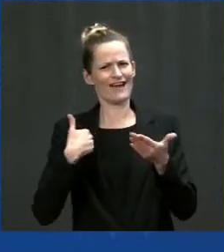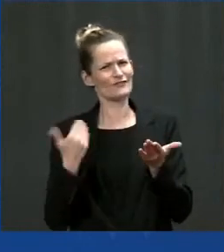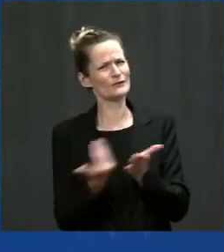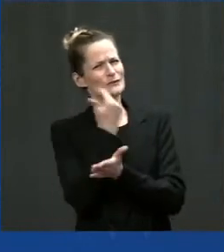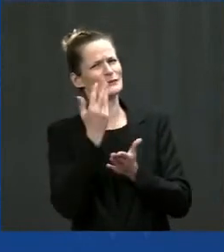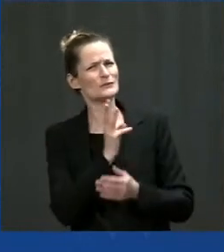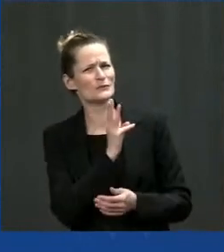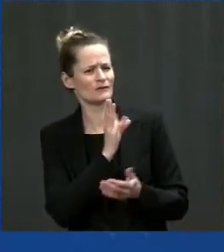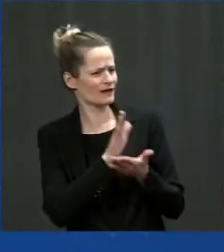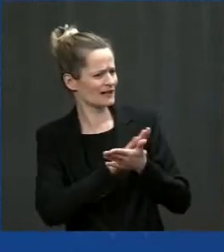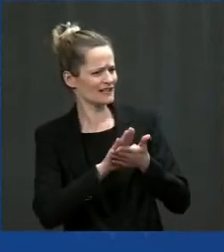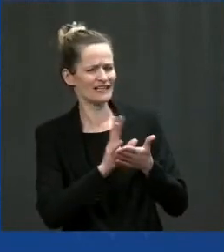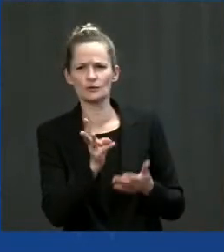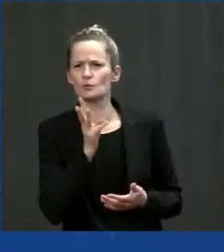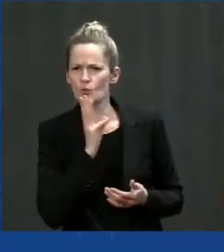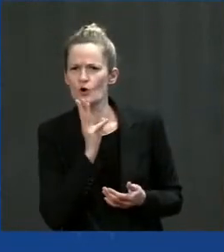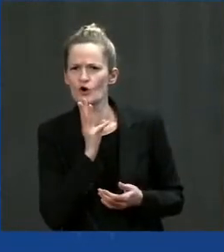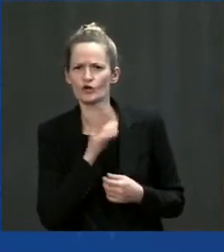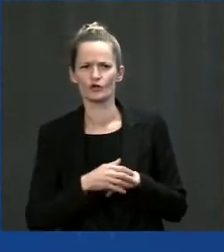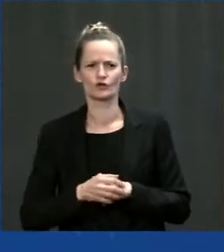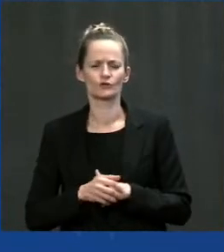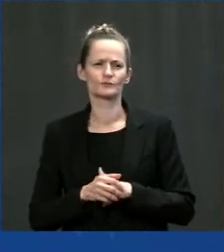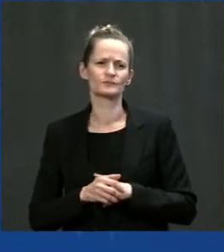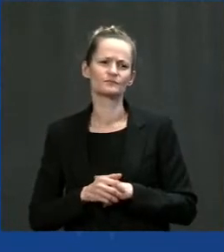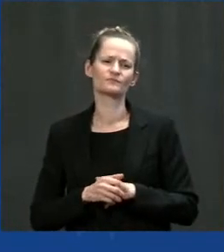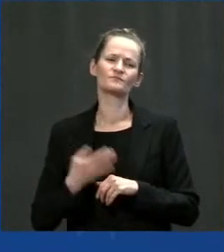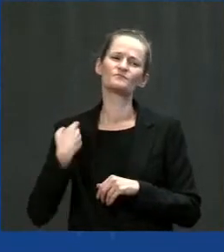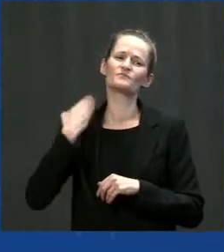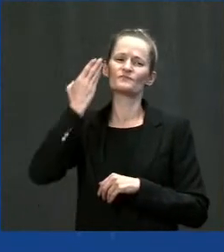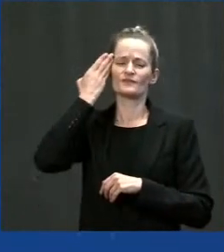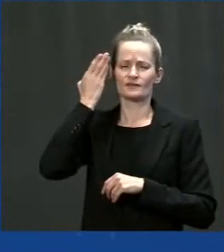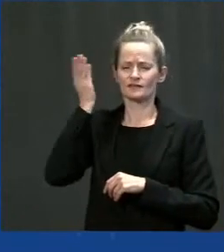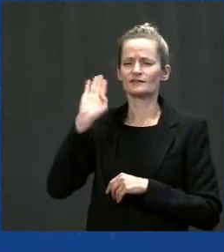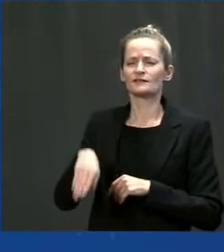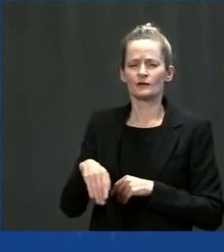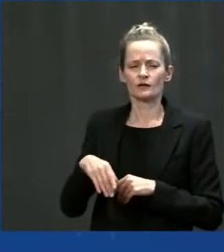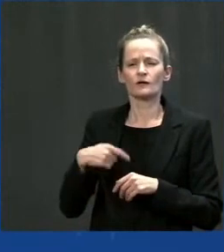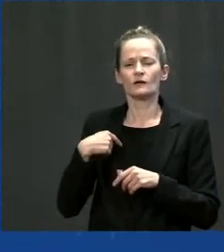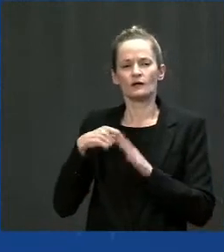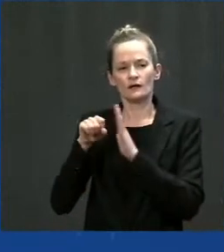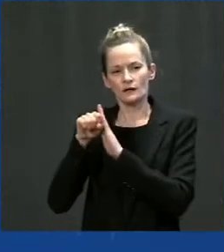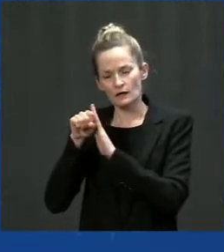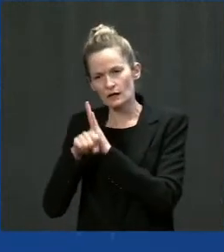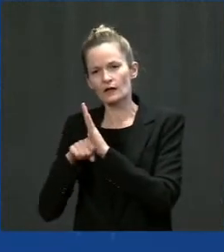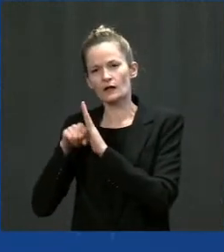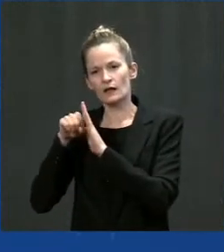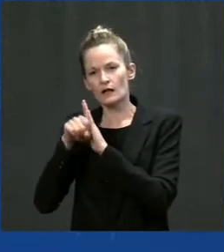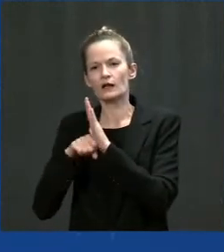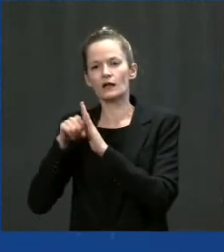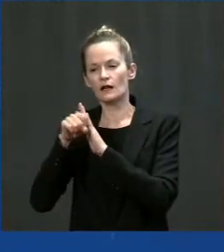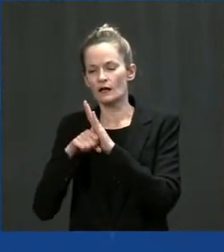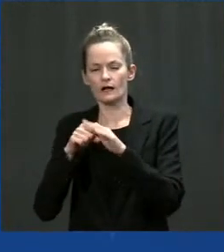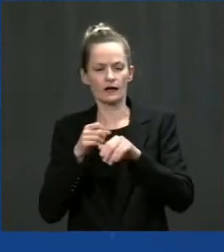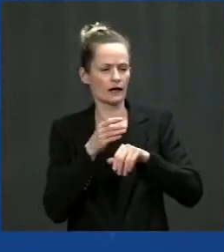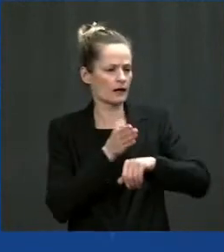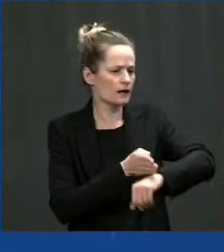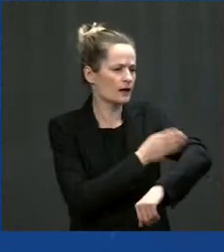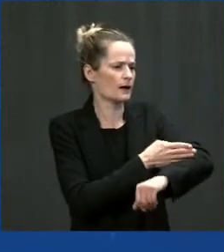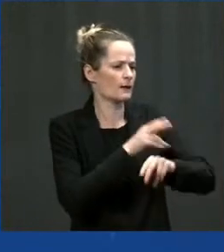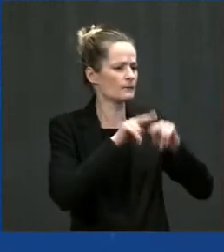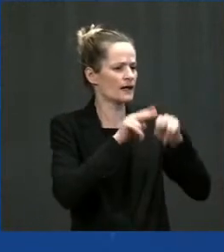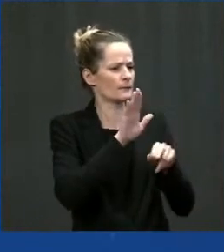just what it I know you're tired of hearing me saying, but build back better than it was before we hit this god awful circumstance we found ourselves in.